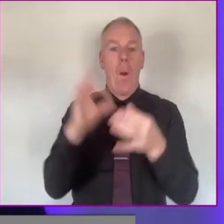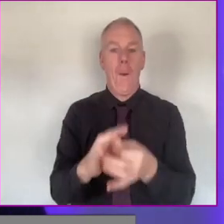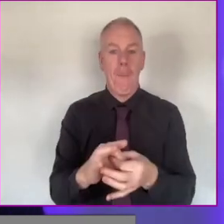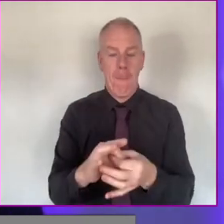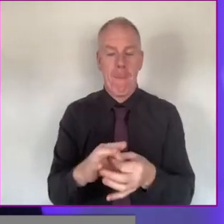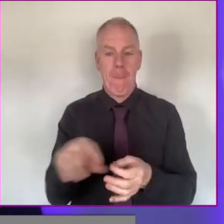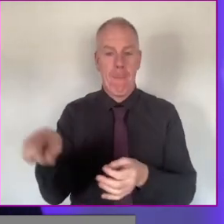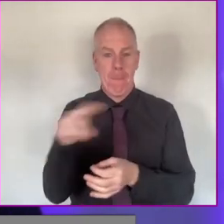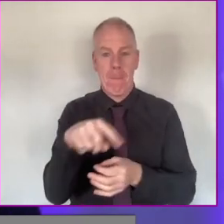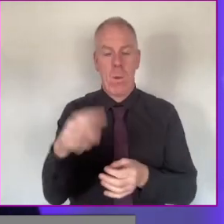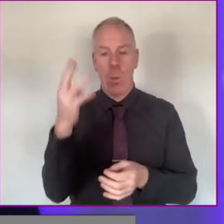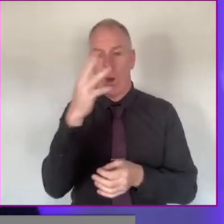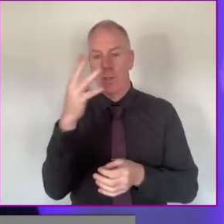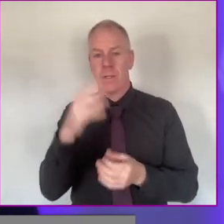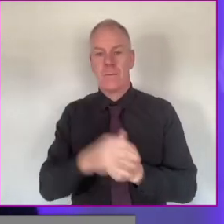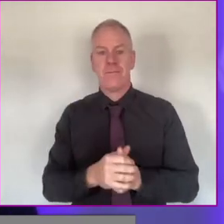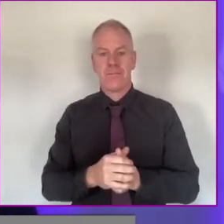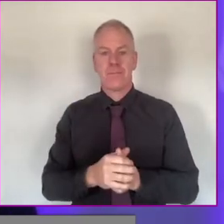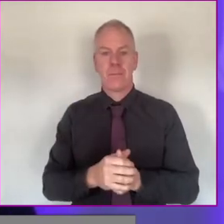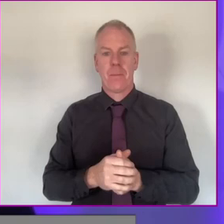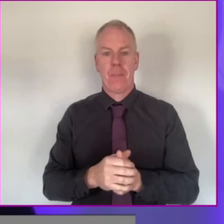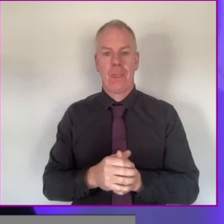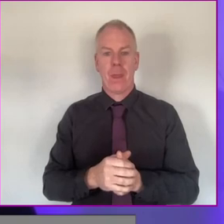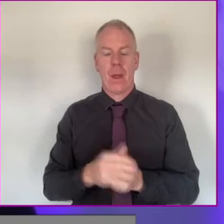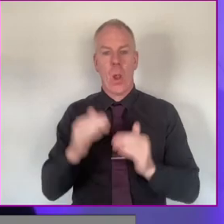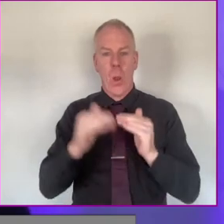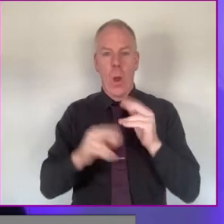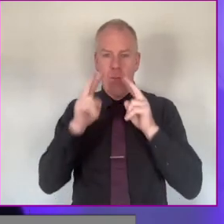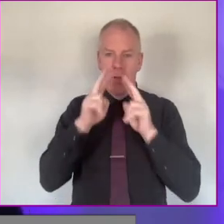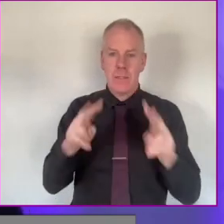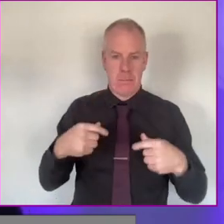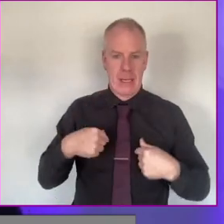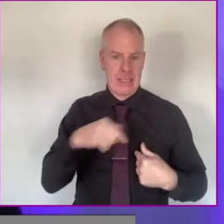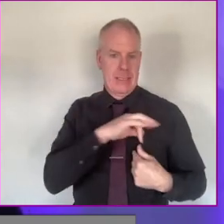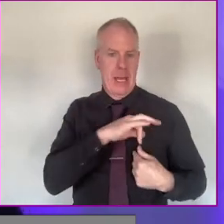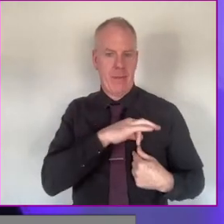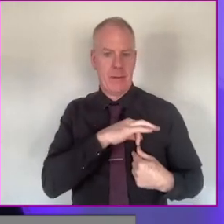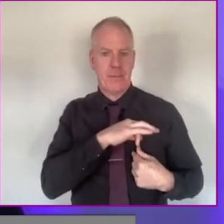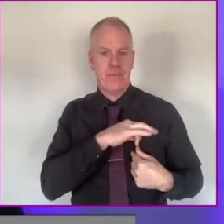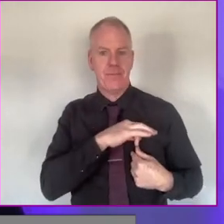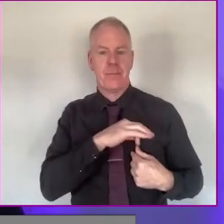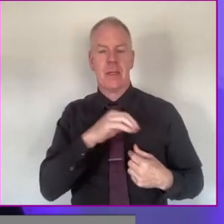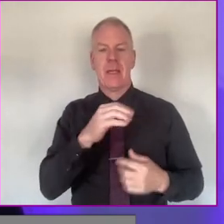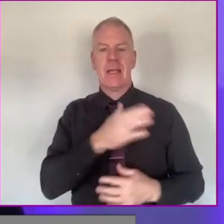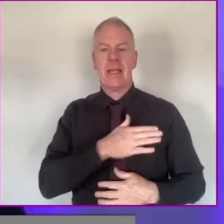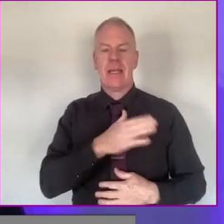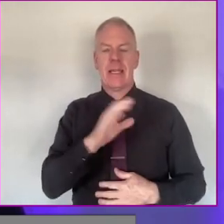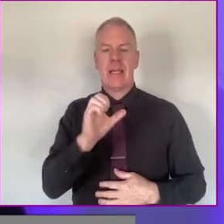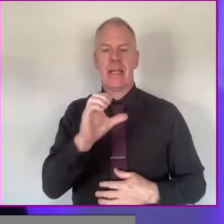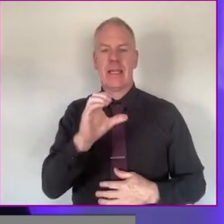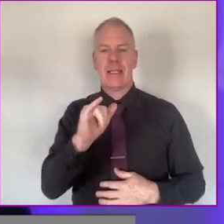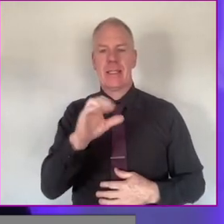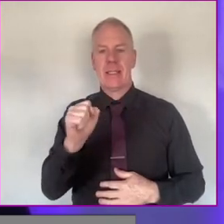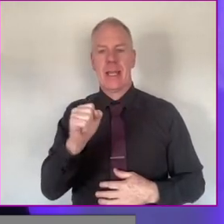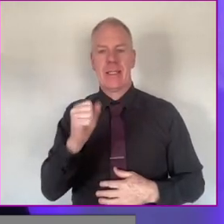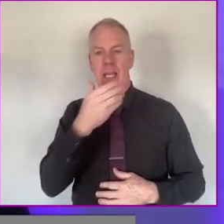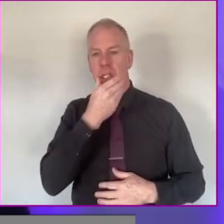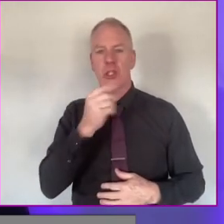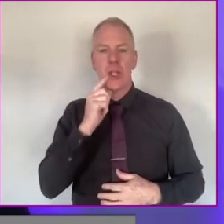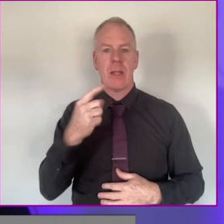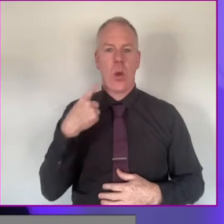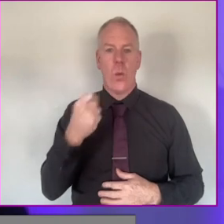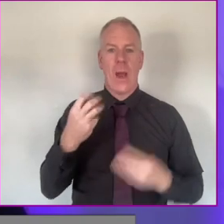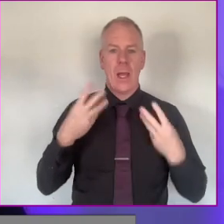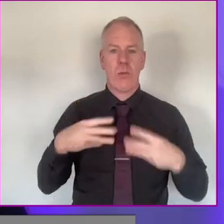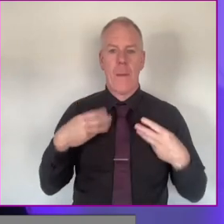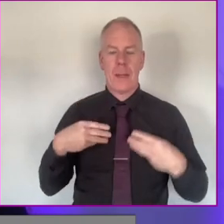people at home and those people who have low vision, I am a cisgendered white woman